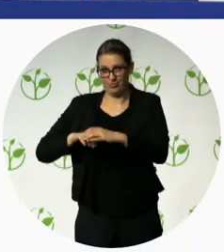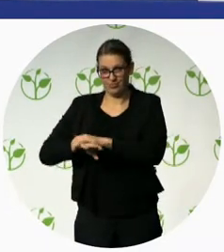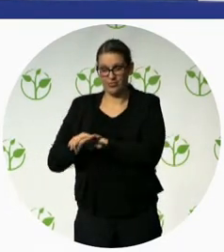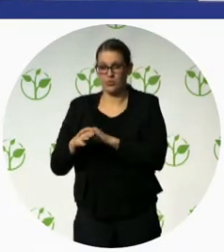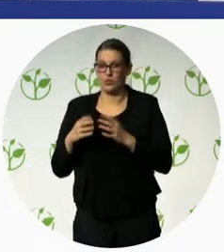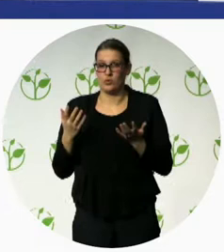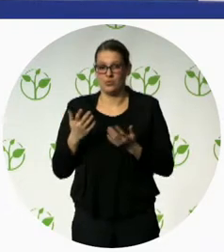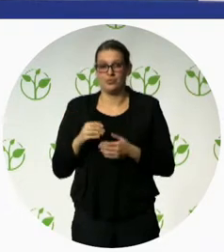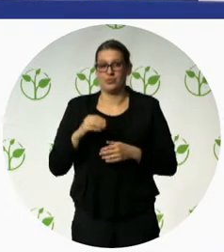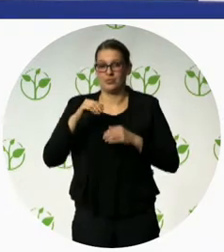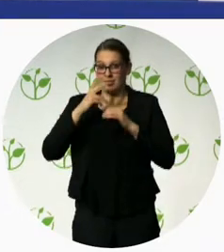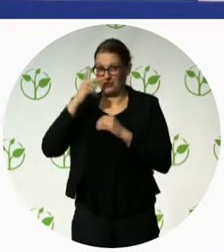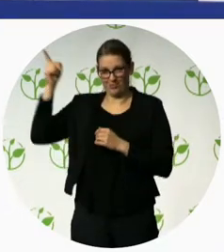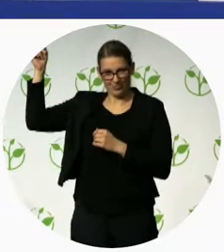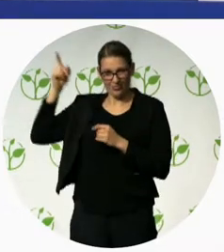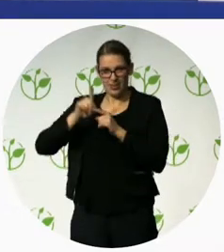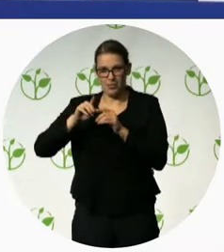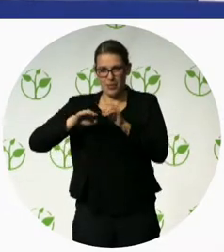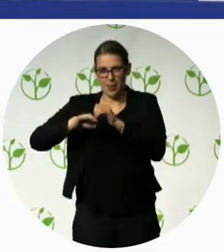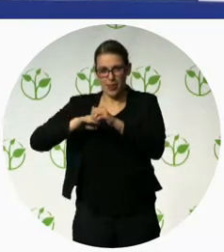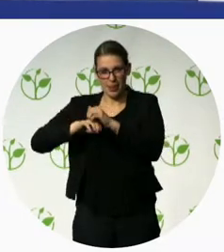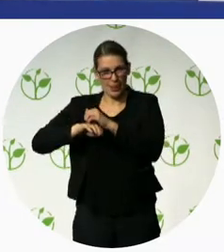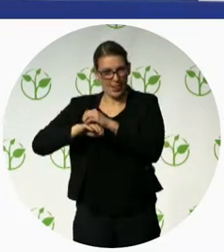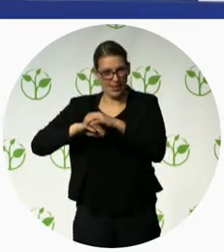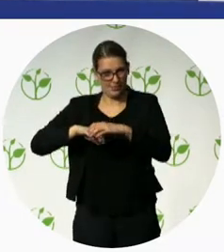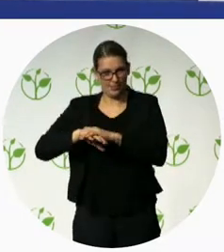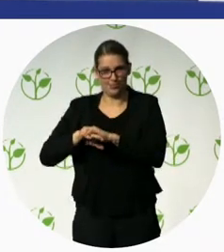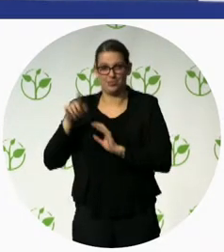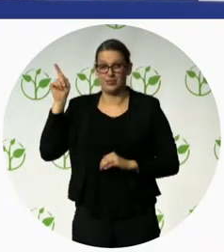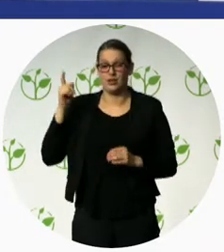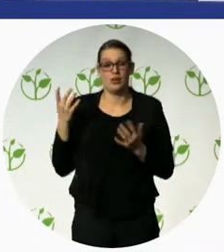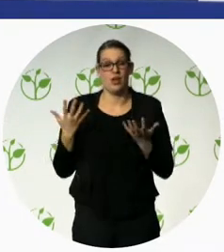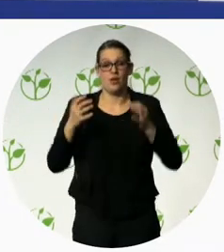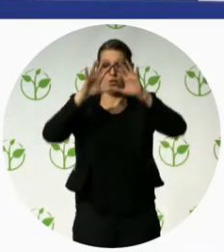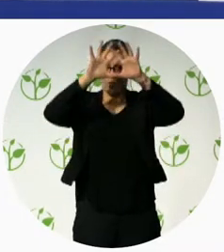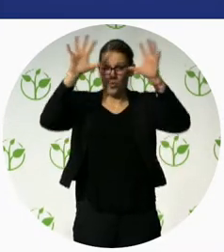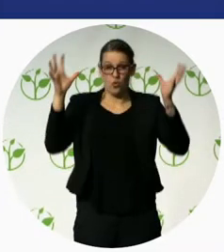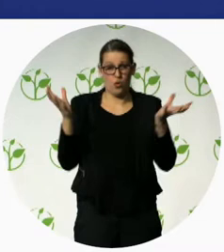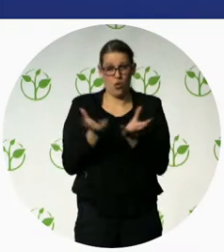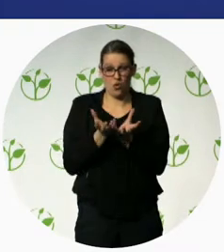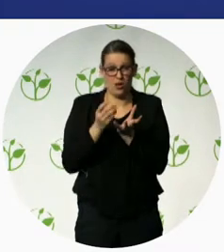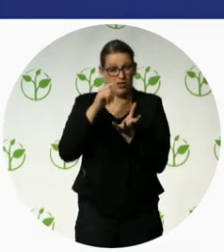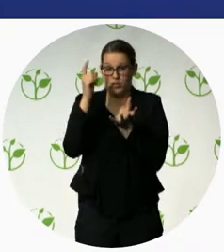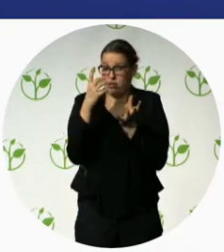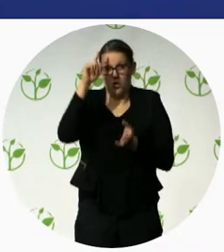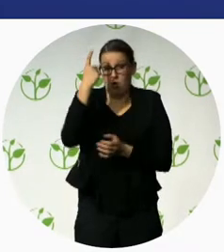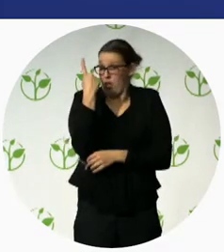even today that permits people to squat sit cross-legged allows them to use it with or without shoes